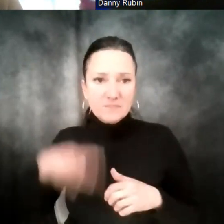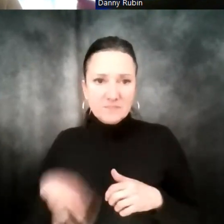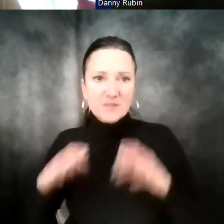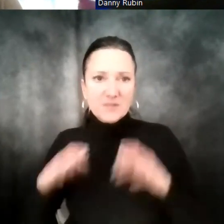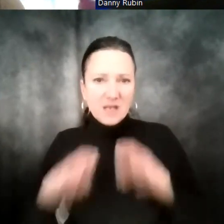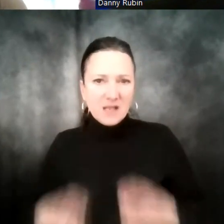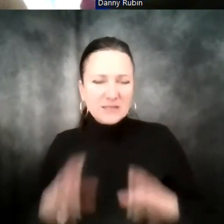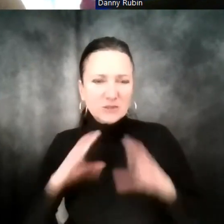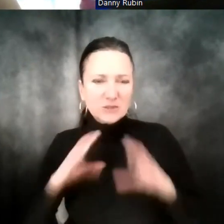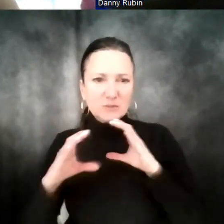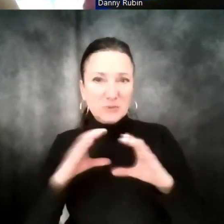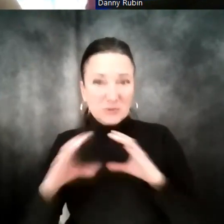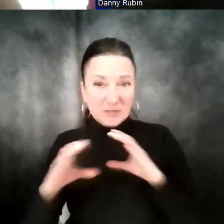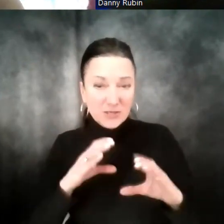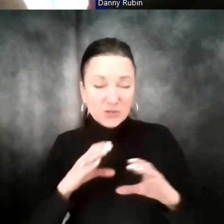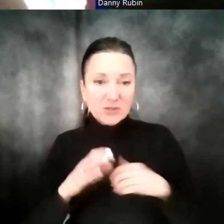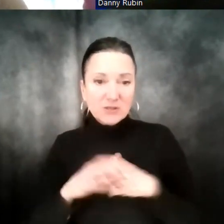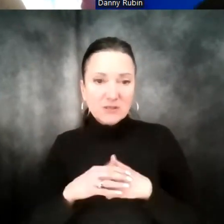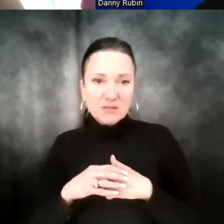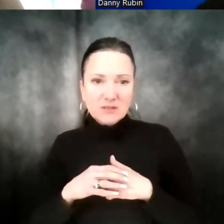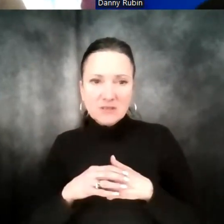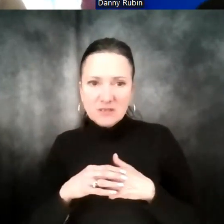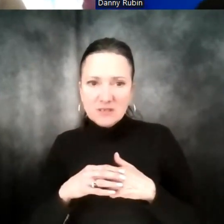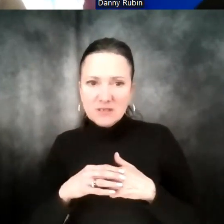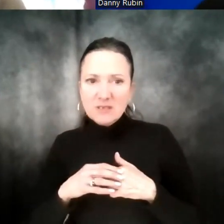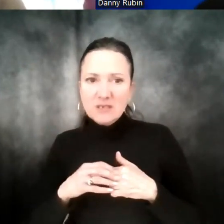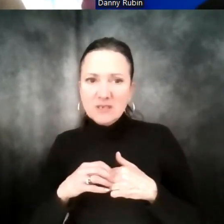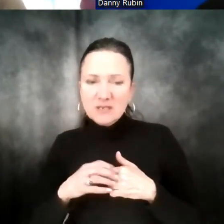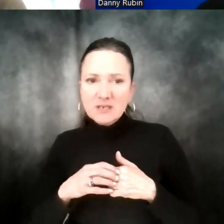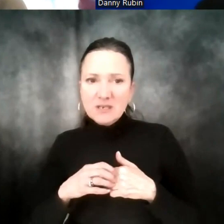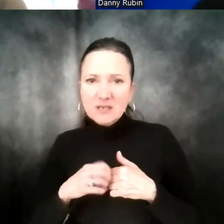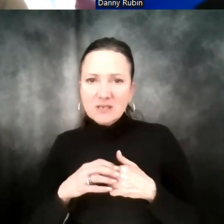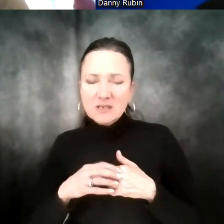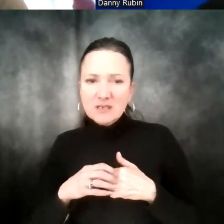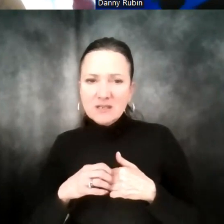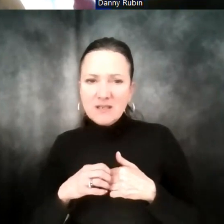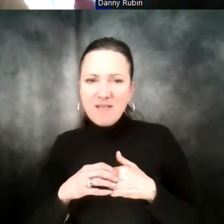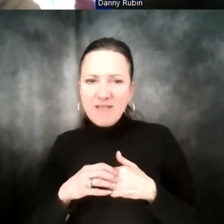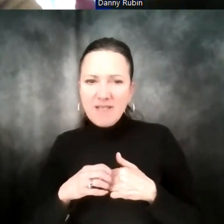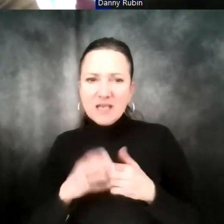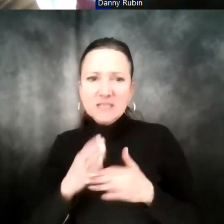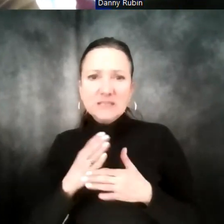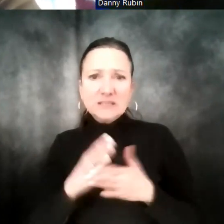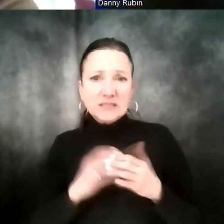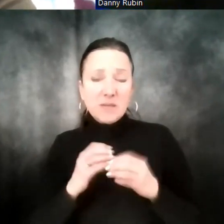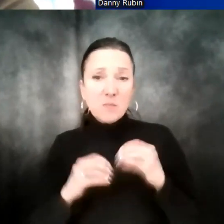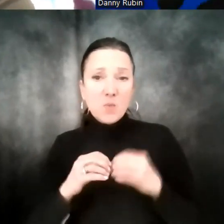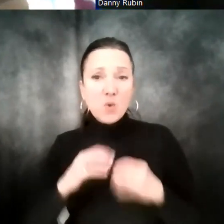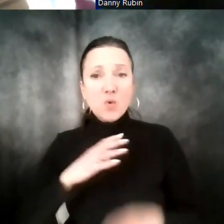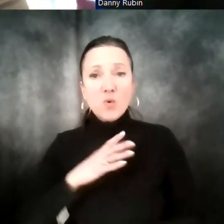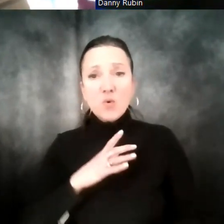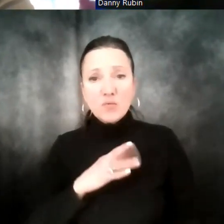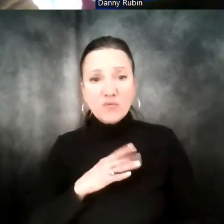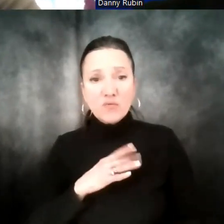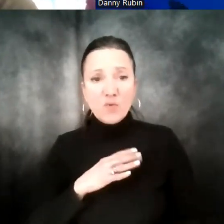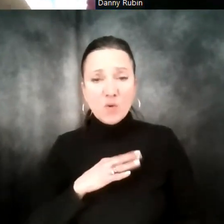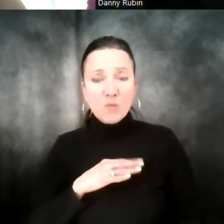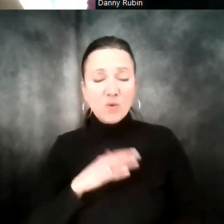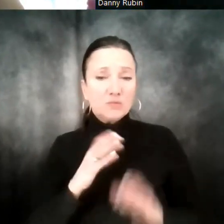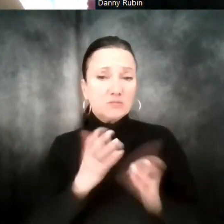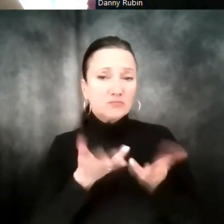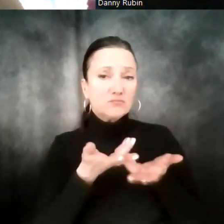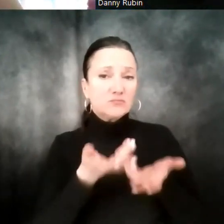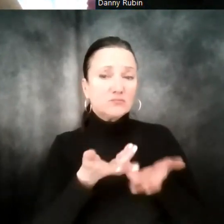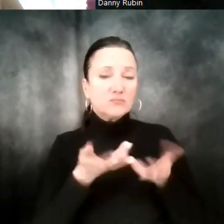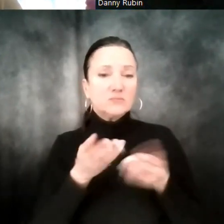communication style. you can, like, maybe, like, be, like, more, like, more formal with them, if they prefer, if you can kind of tell them the way you interact with them, or